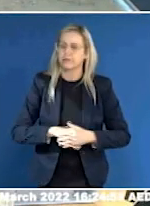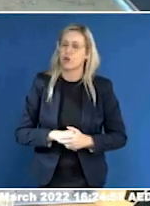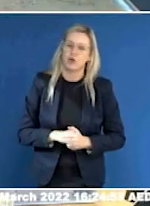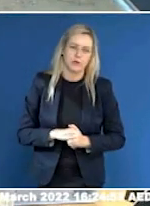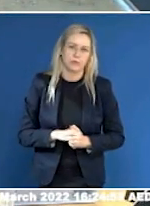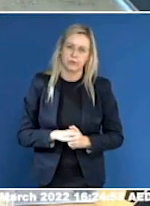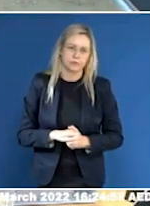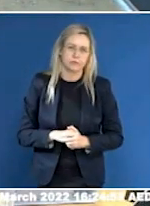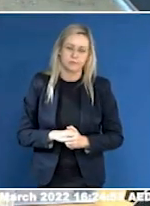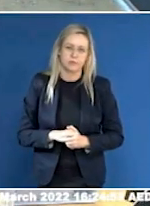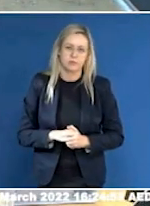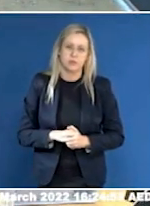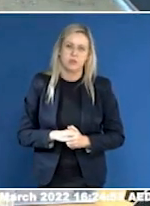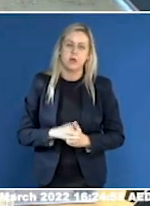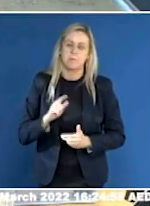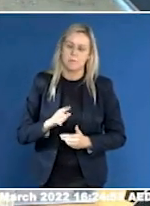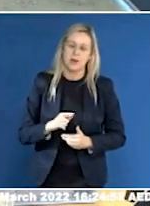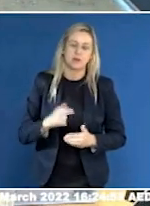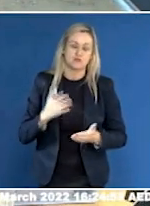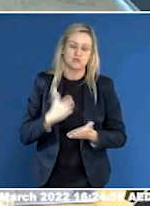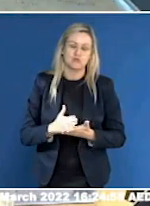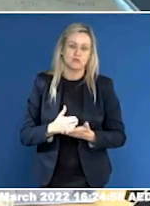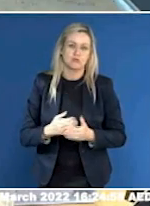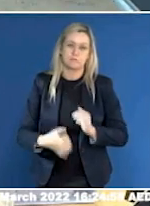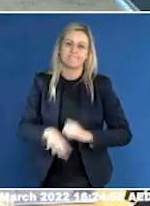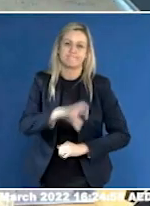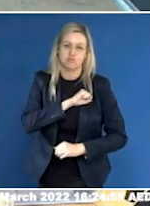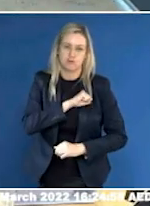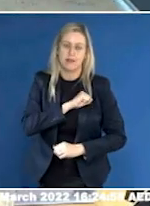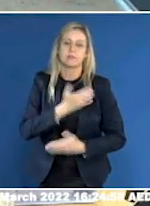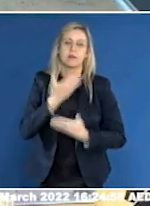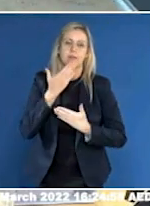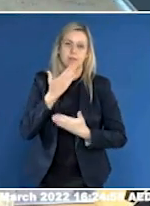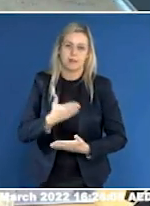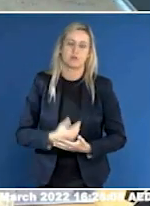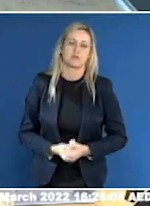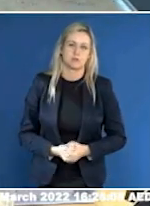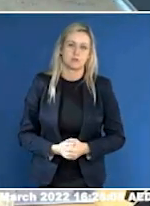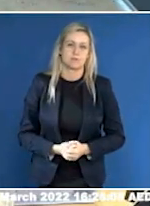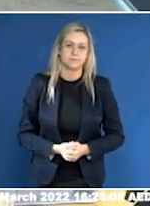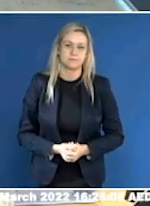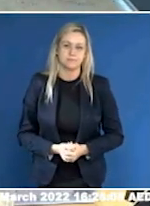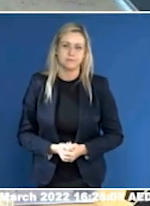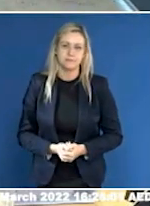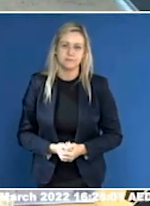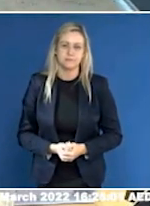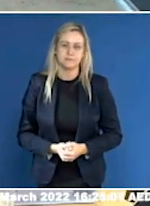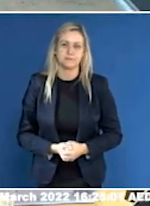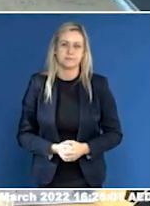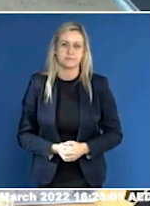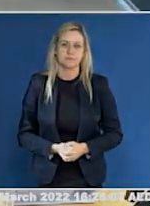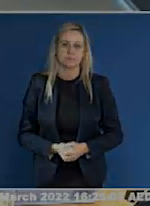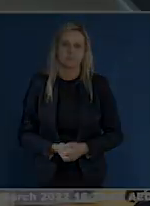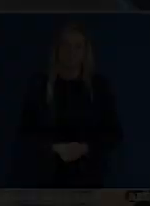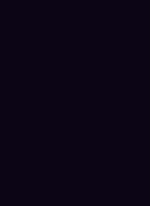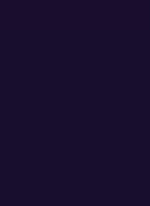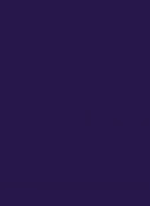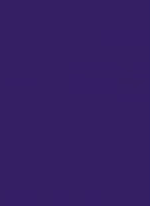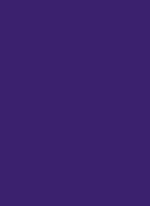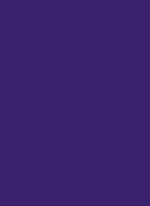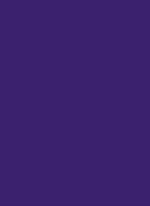but we very much appreciate your contributions to the hearing this week. Thank you very much.